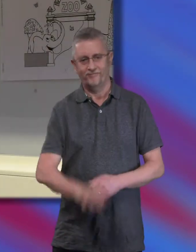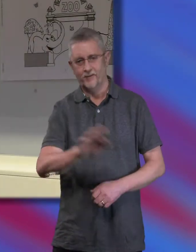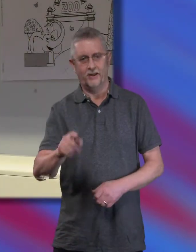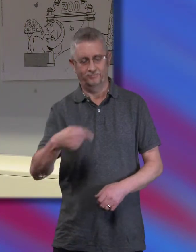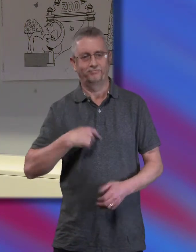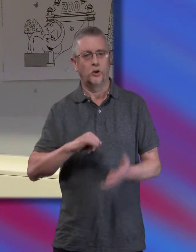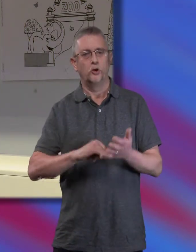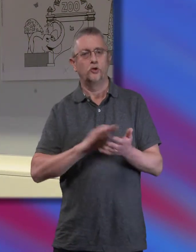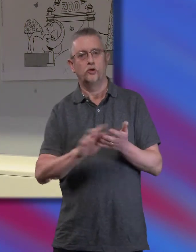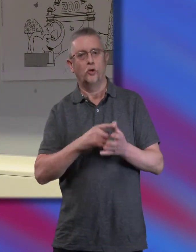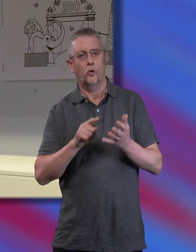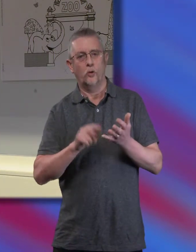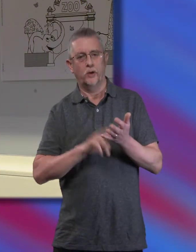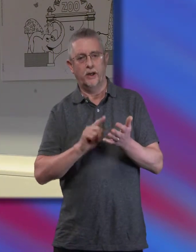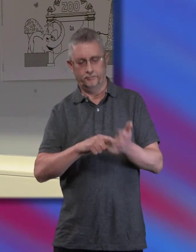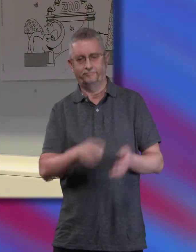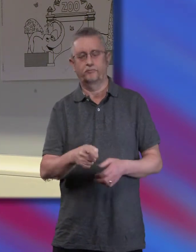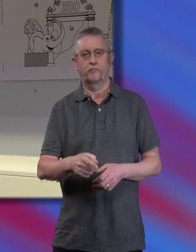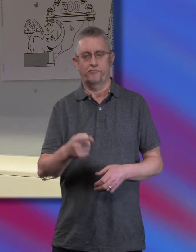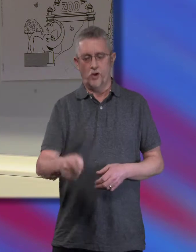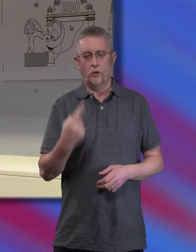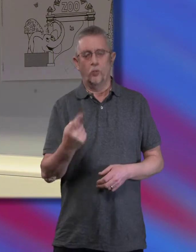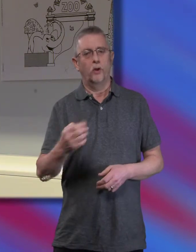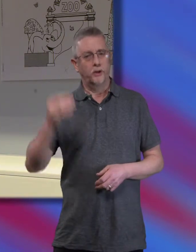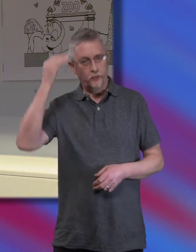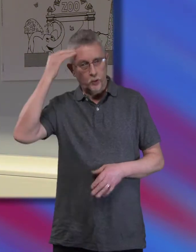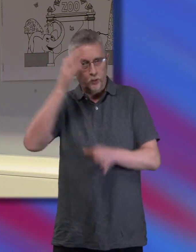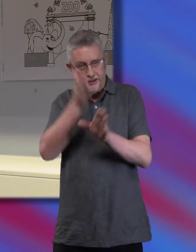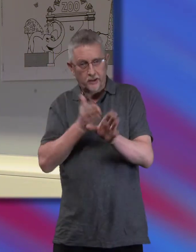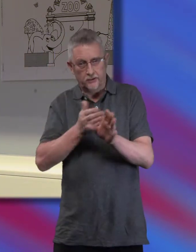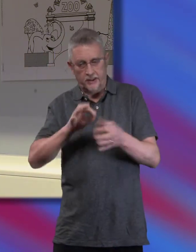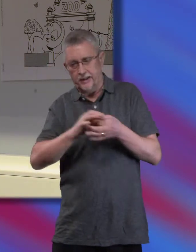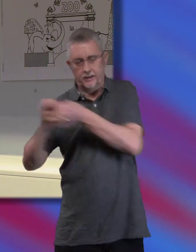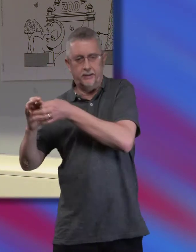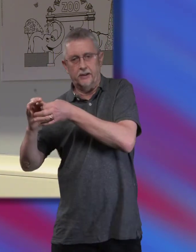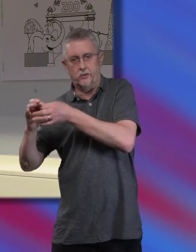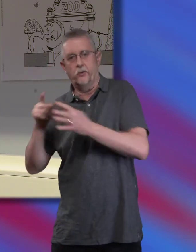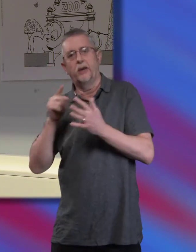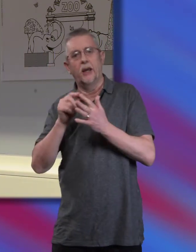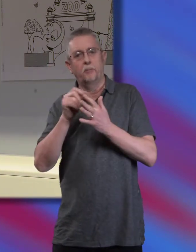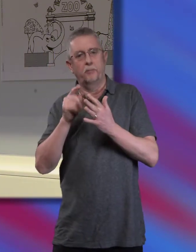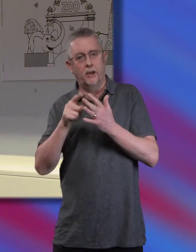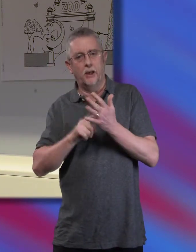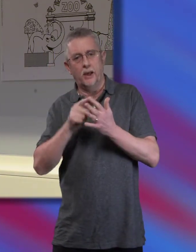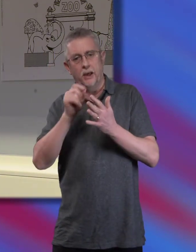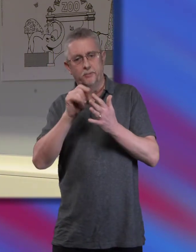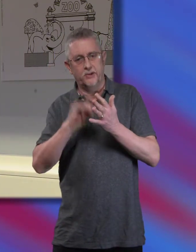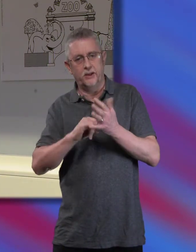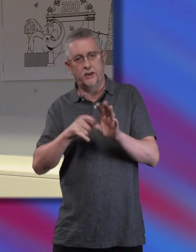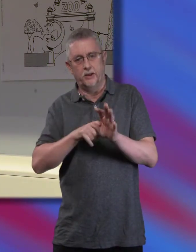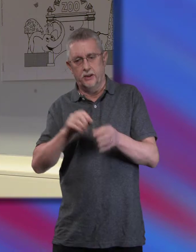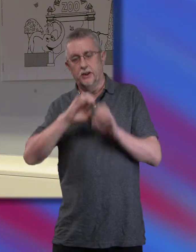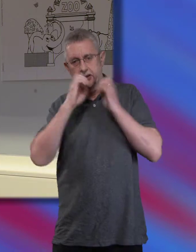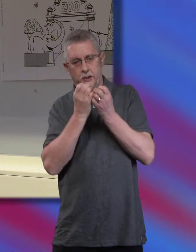Hi, I'm Shauna. I'm one of the neuropsychologists attached to the epilepsy surgery team here at Birmingham Children's Hospital.